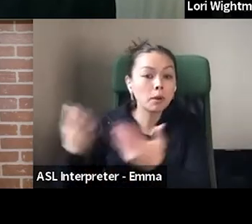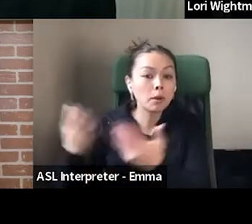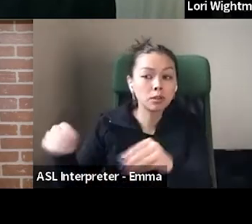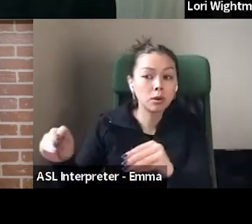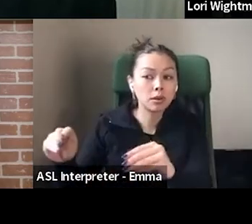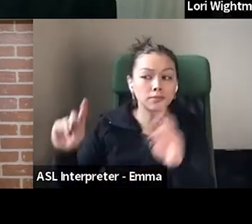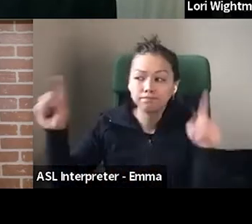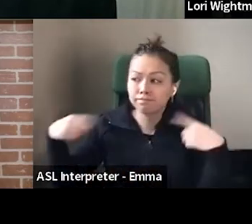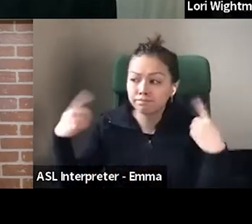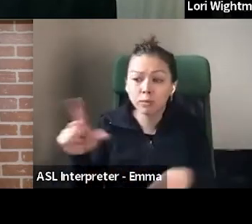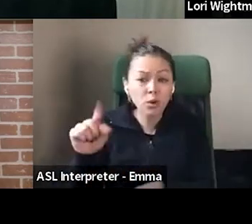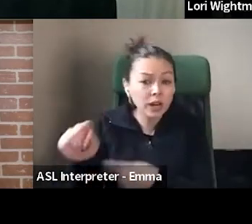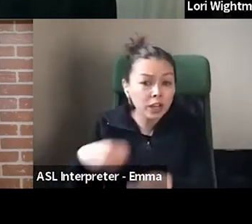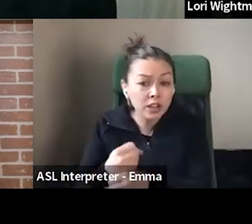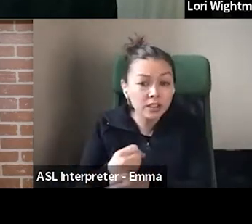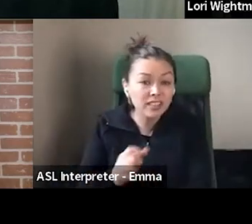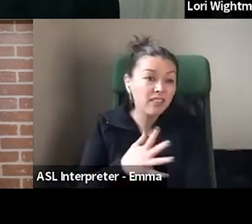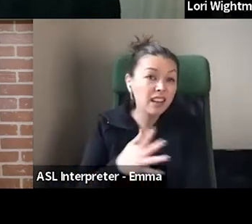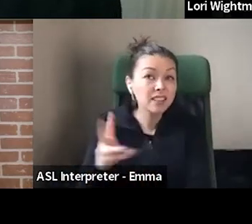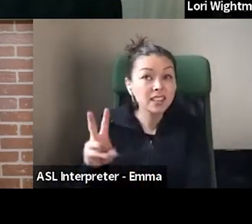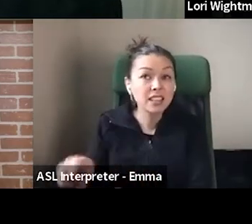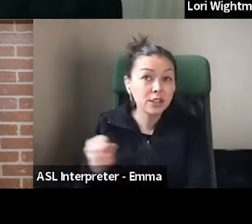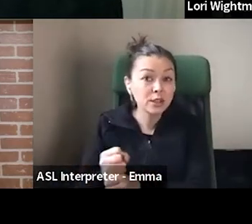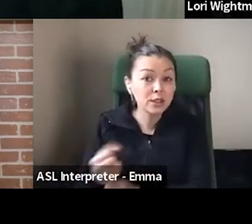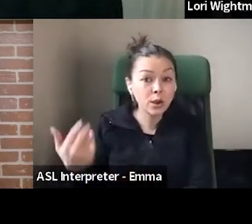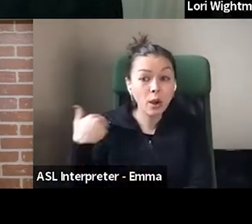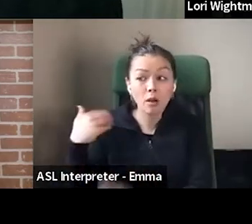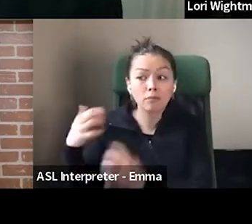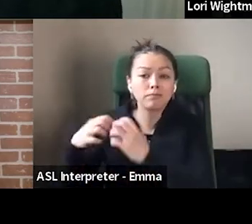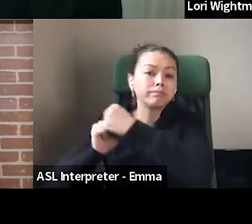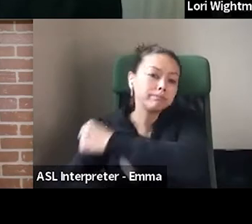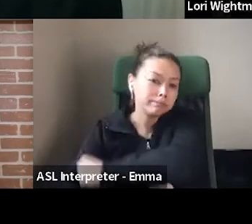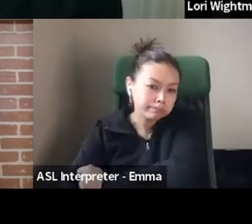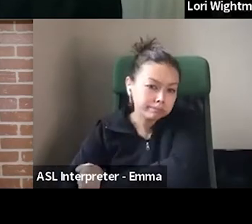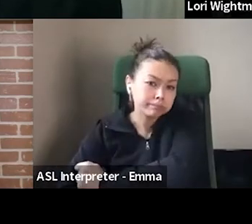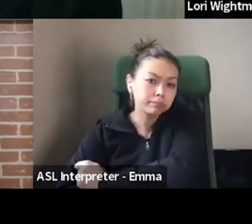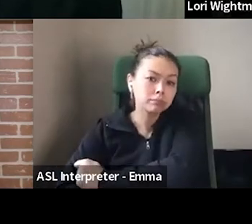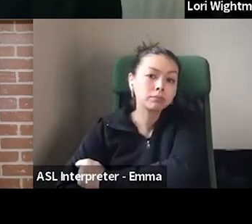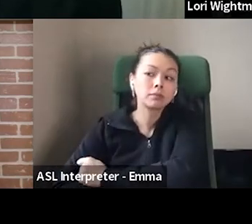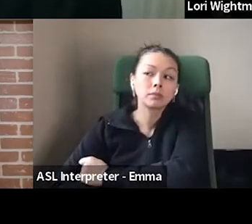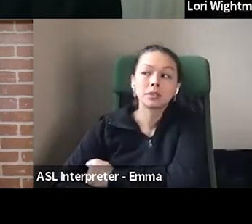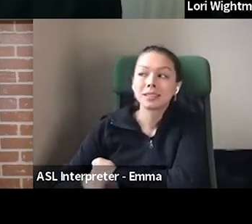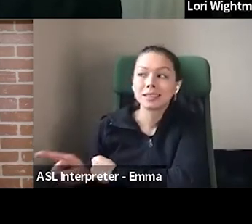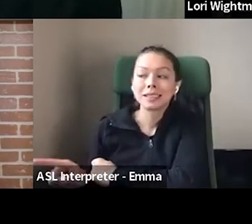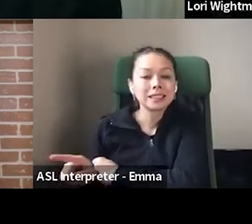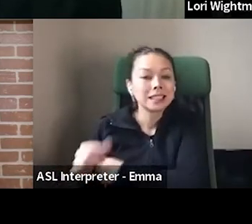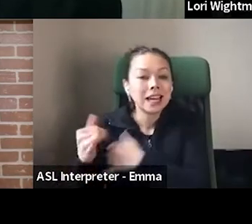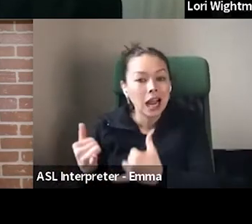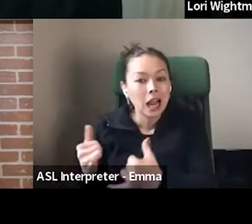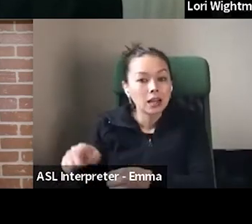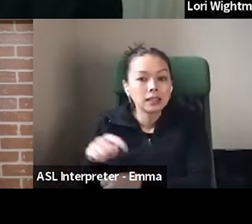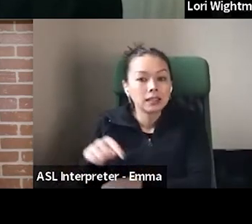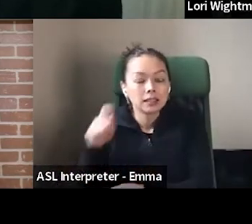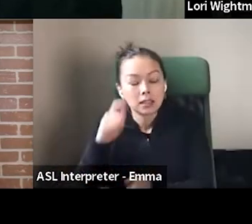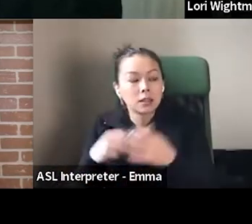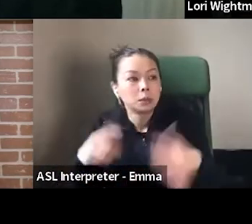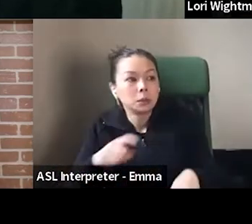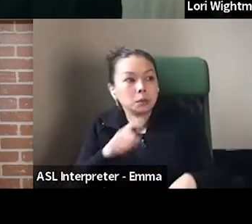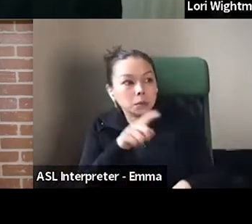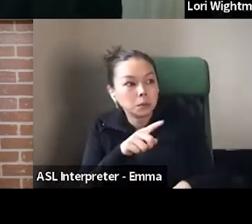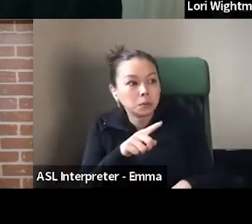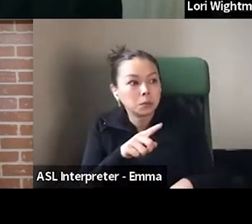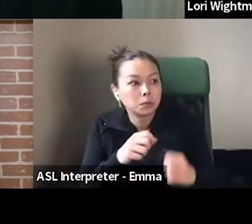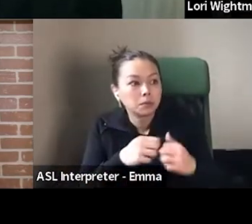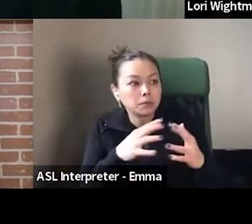don't want it to go away again. And they're saying that. So, I can't, I cannot compete with